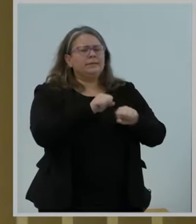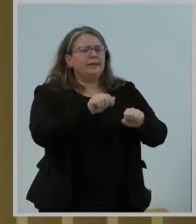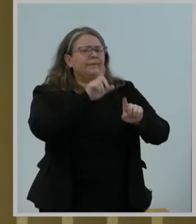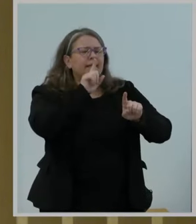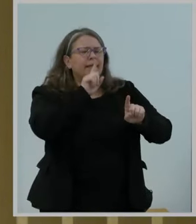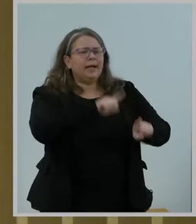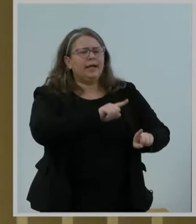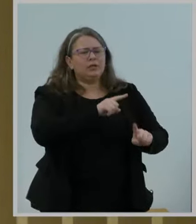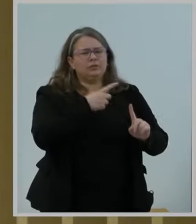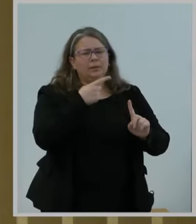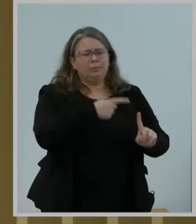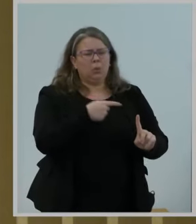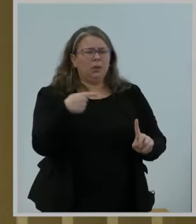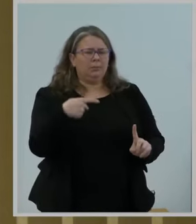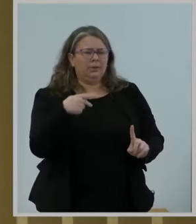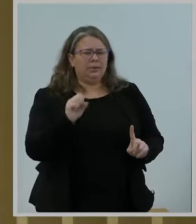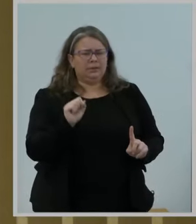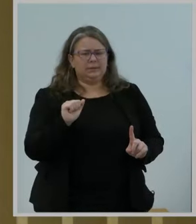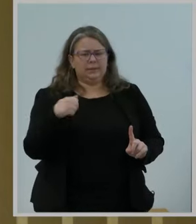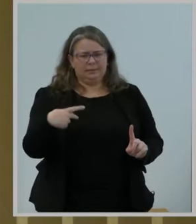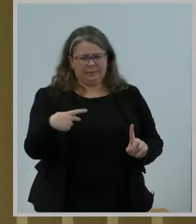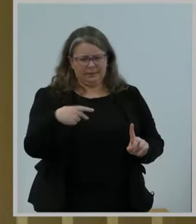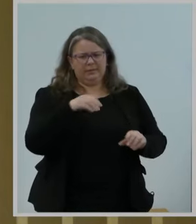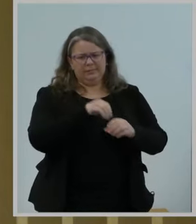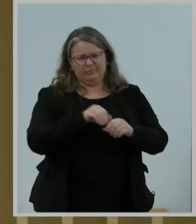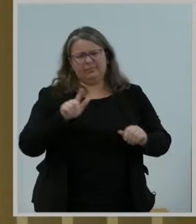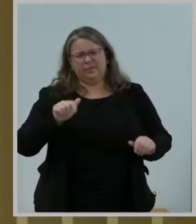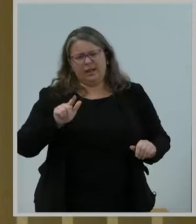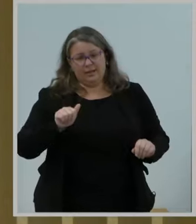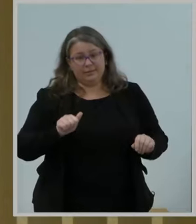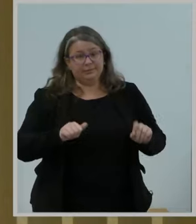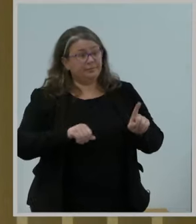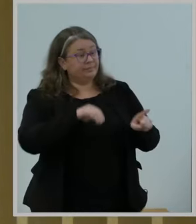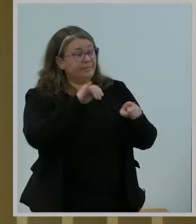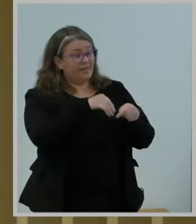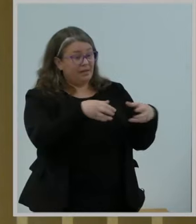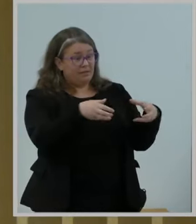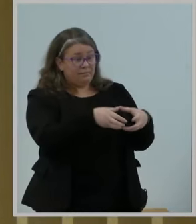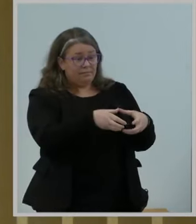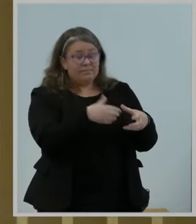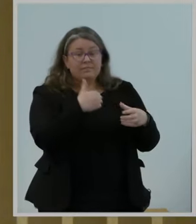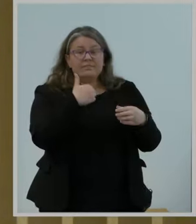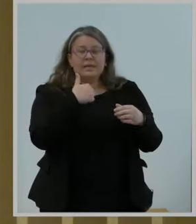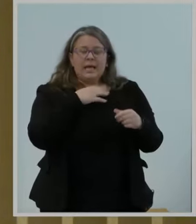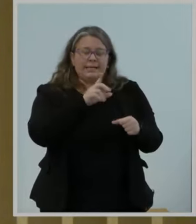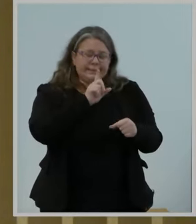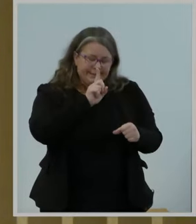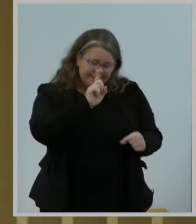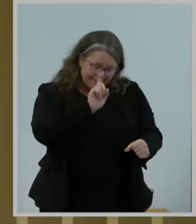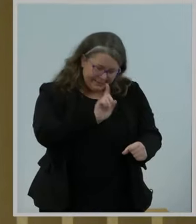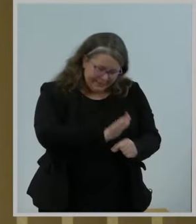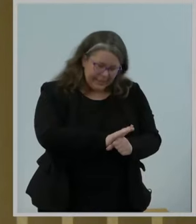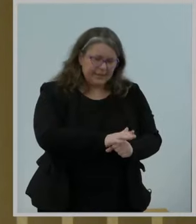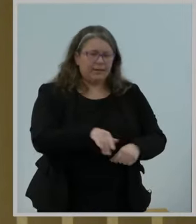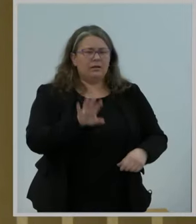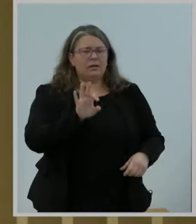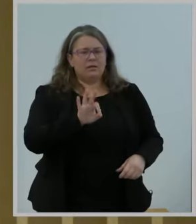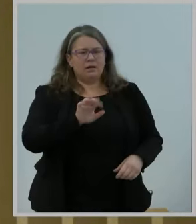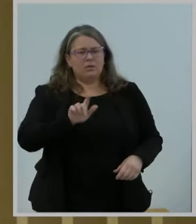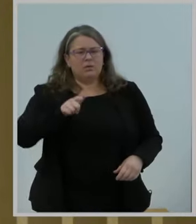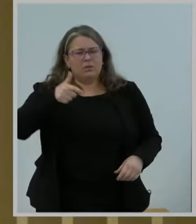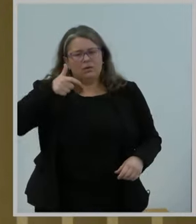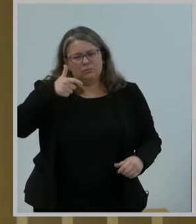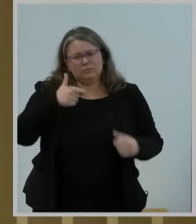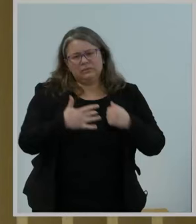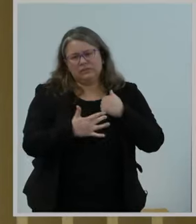We're dedicated 9-1-1 communications technicians who spend their shifts day after day, week after